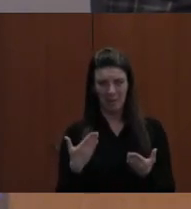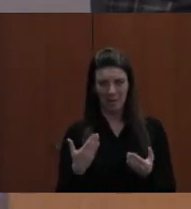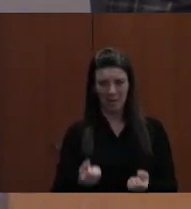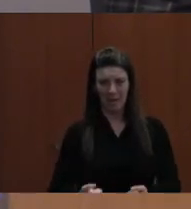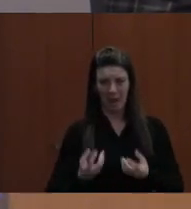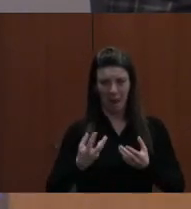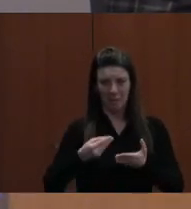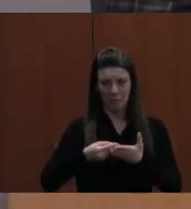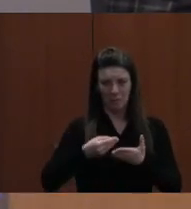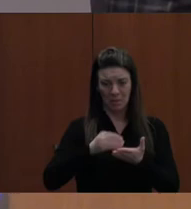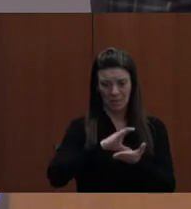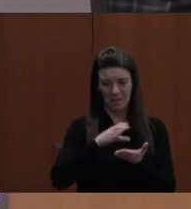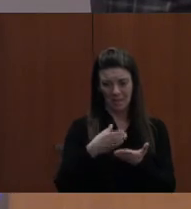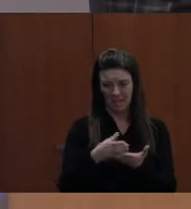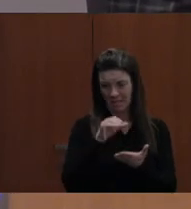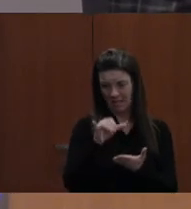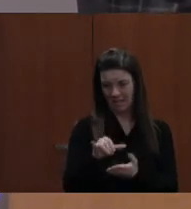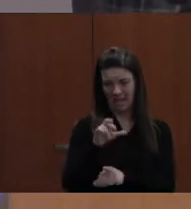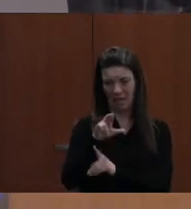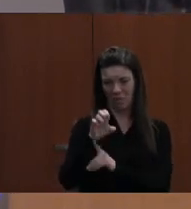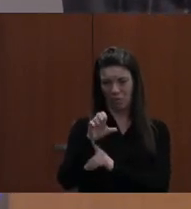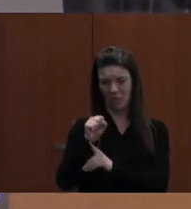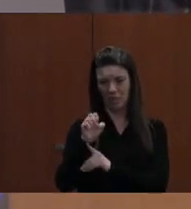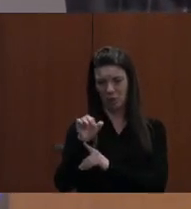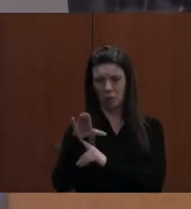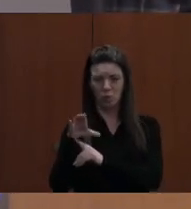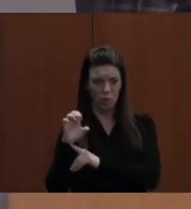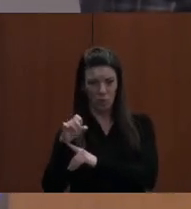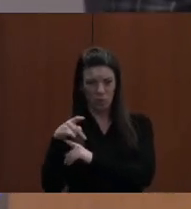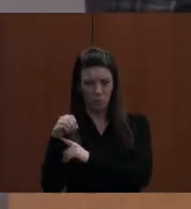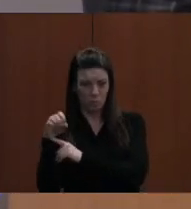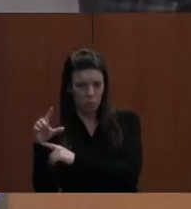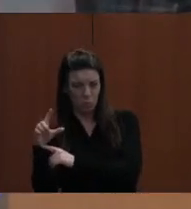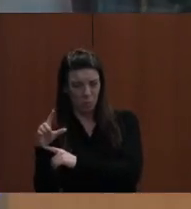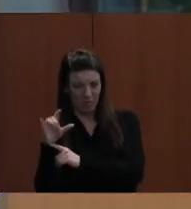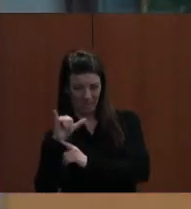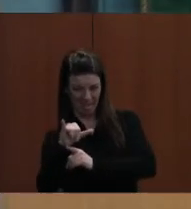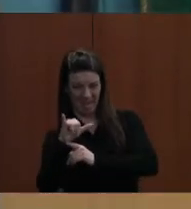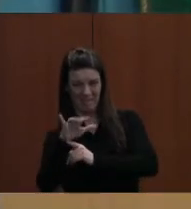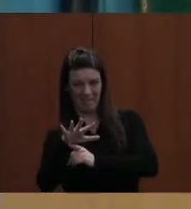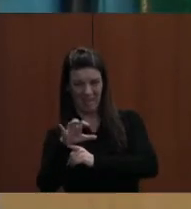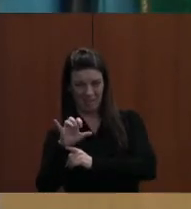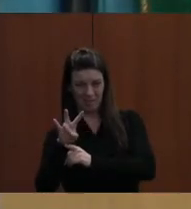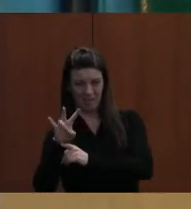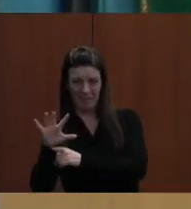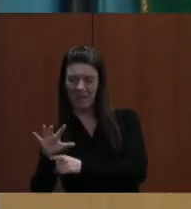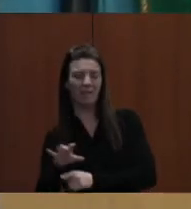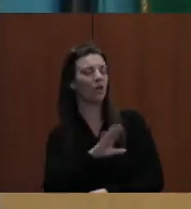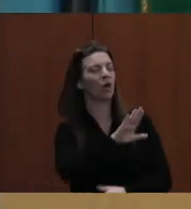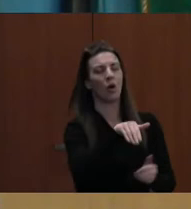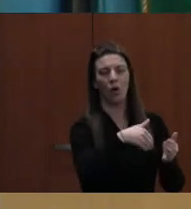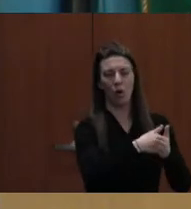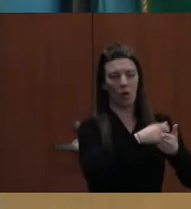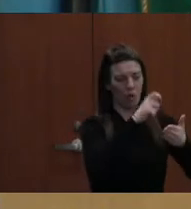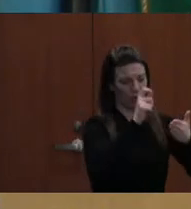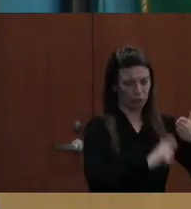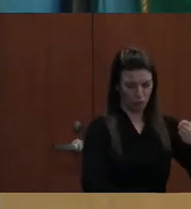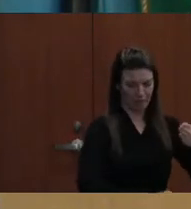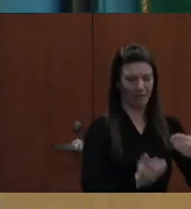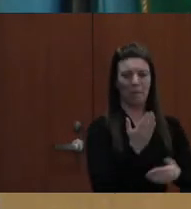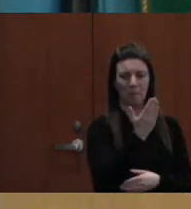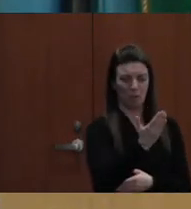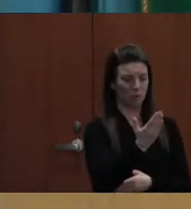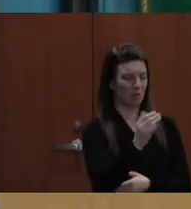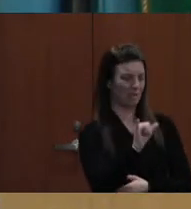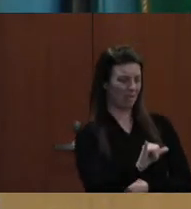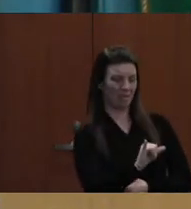resource pool by $575,000 or maybe making only four social workers? All these draft motions are strictly yours, 100% to